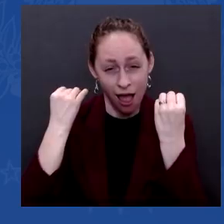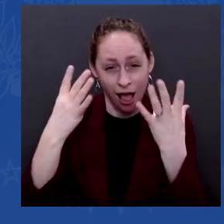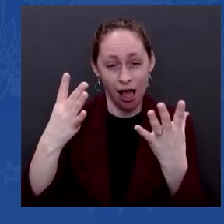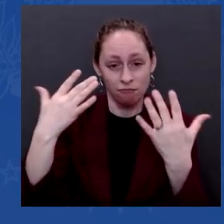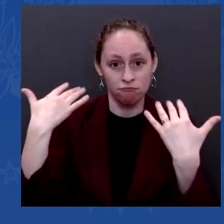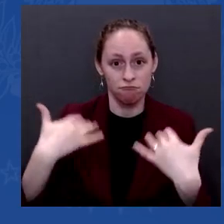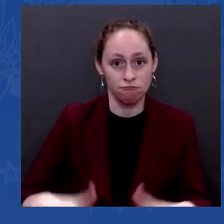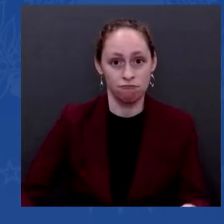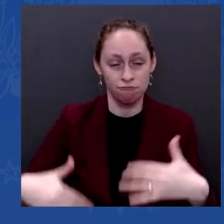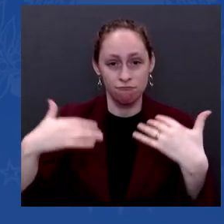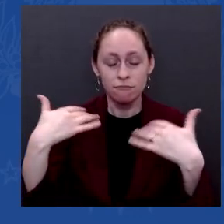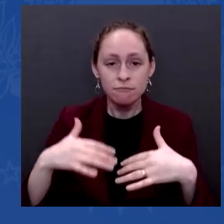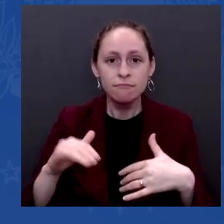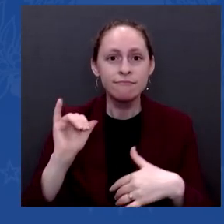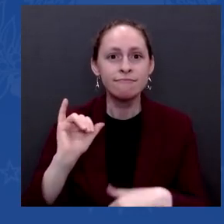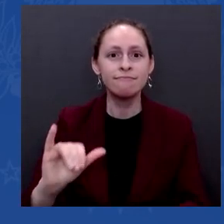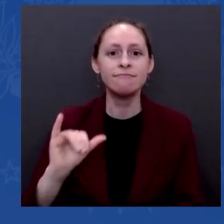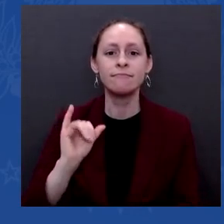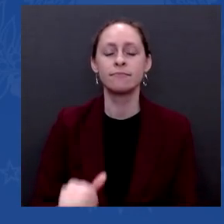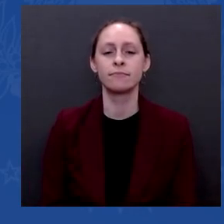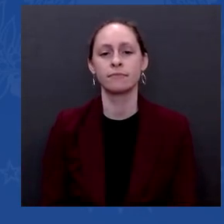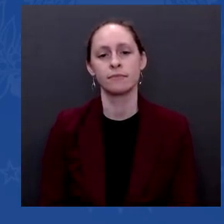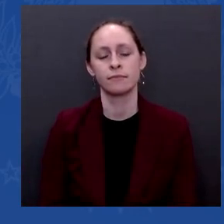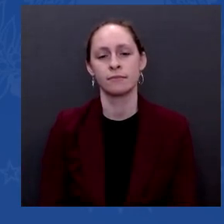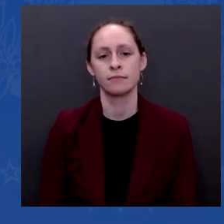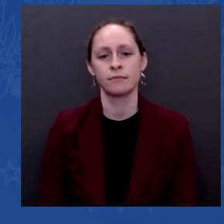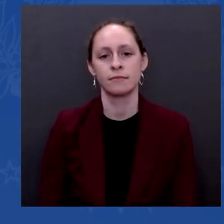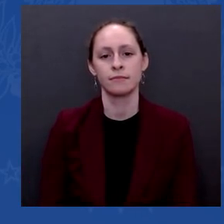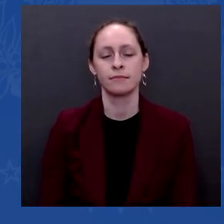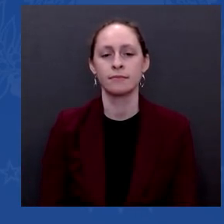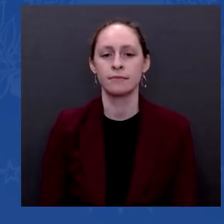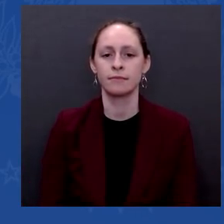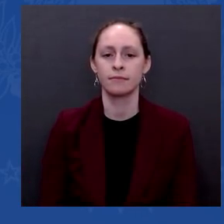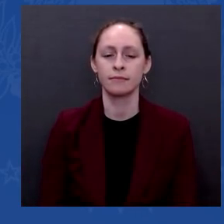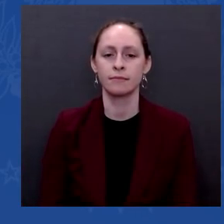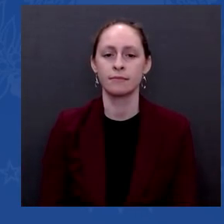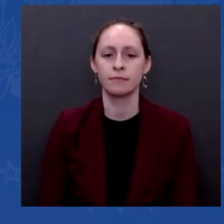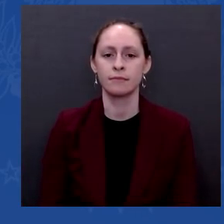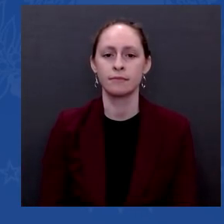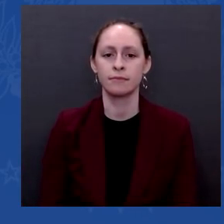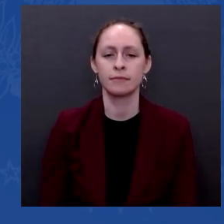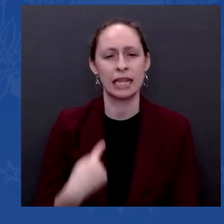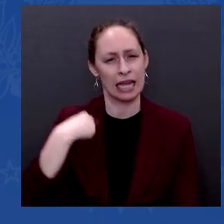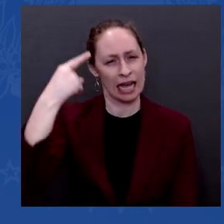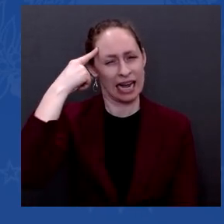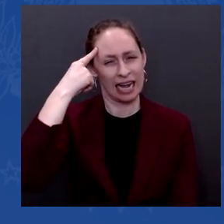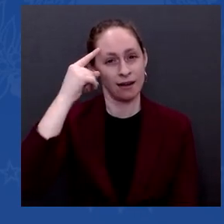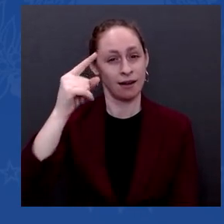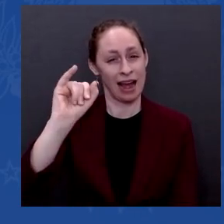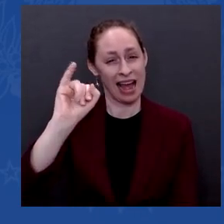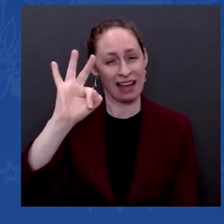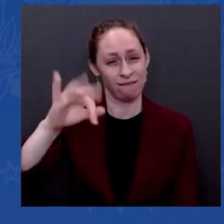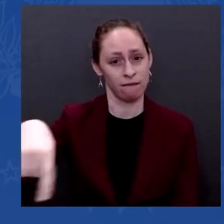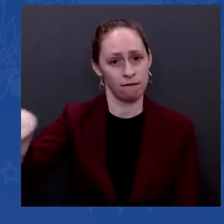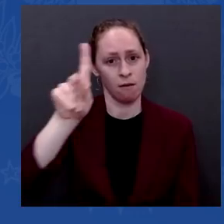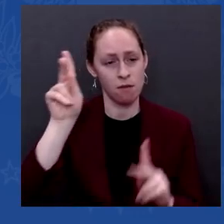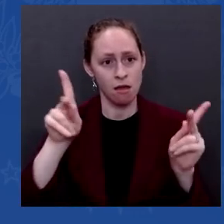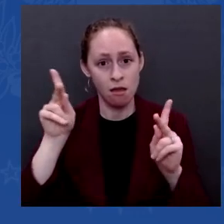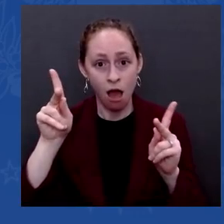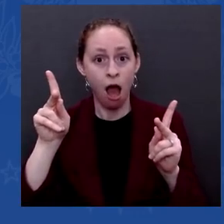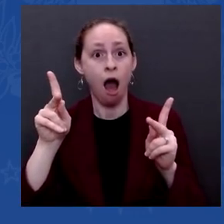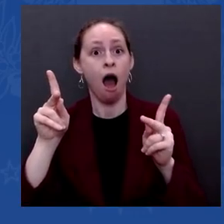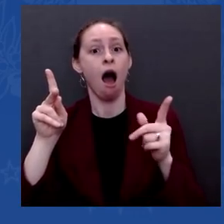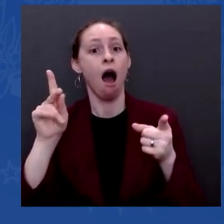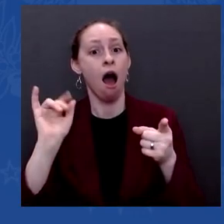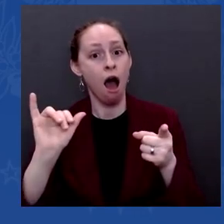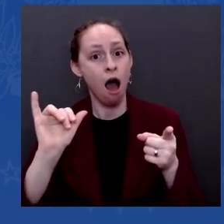in line and defy the attempt to keep them from being able to vote. I think you're going to see the people who try to keep